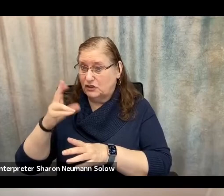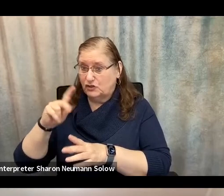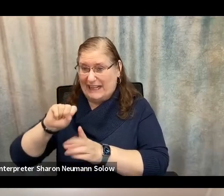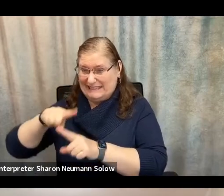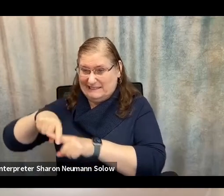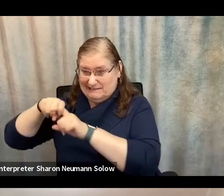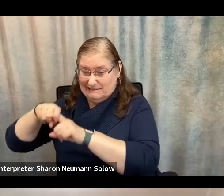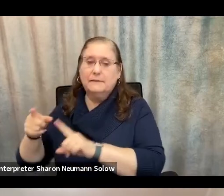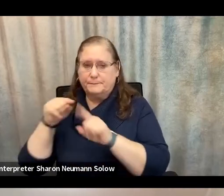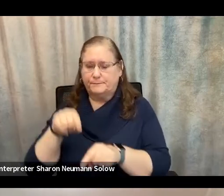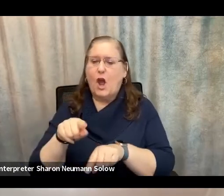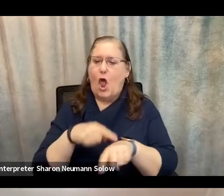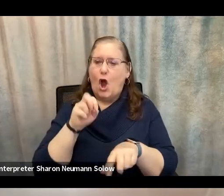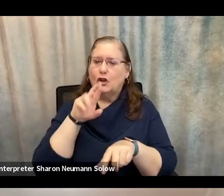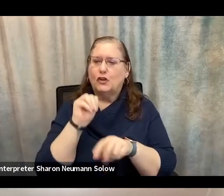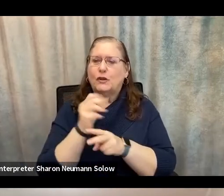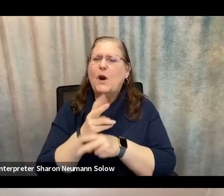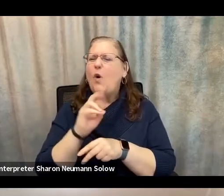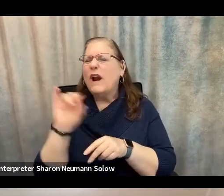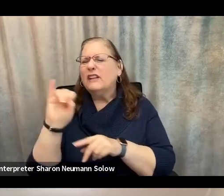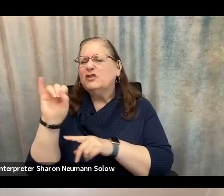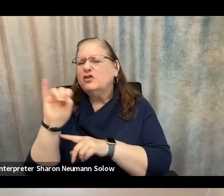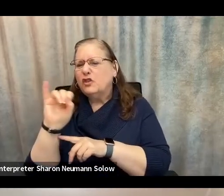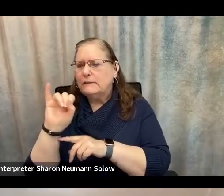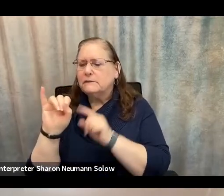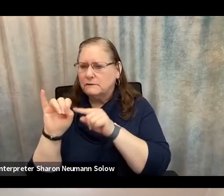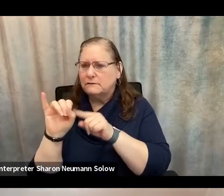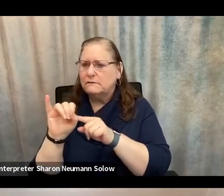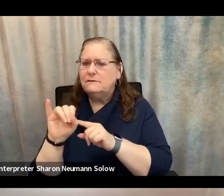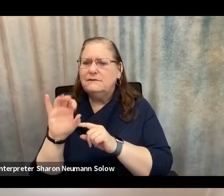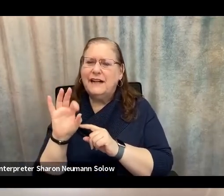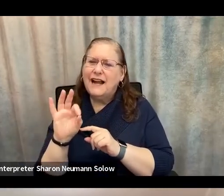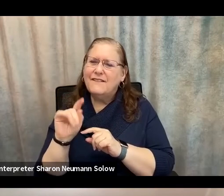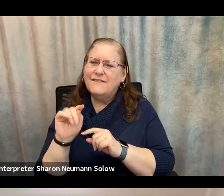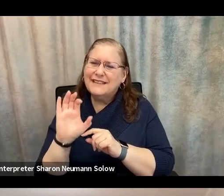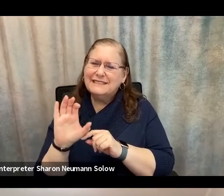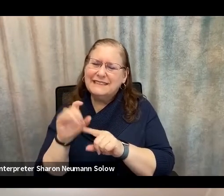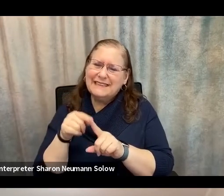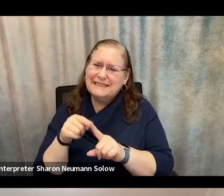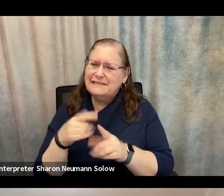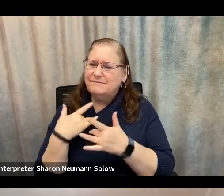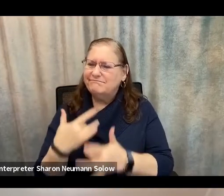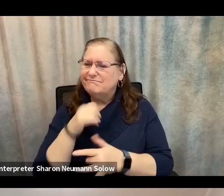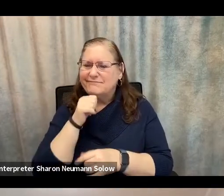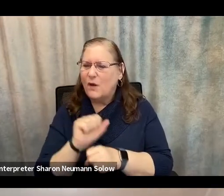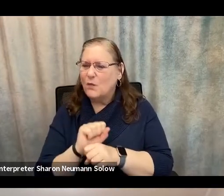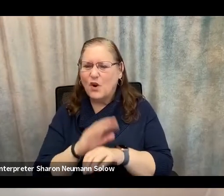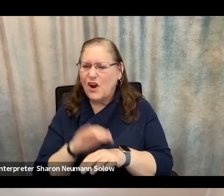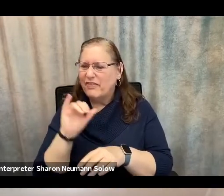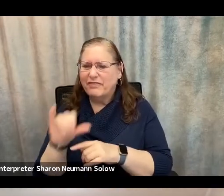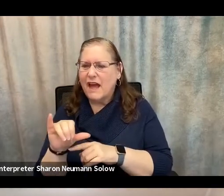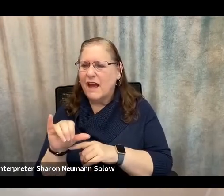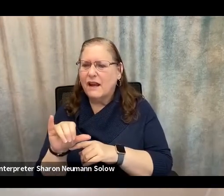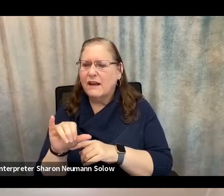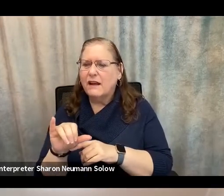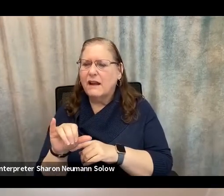care insurance or insurance matters more generally aren't something that the FTC really typically works on. But